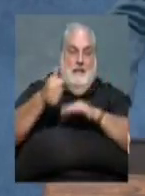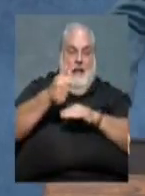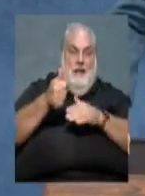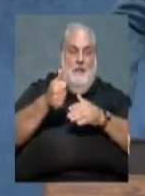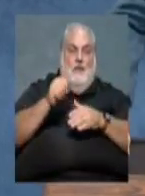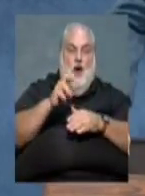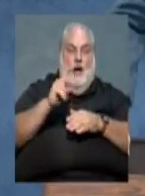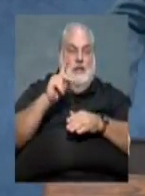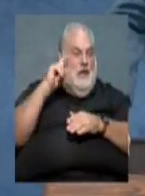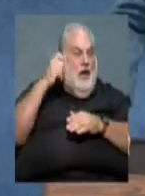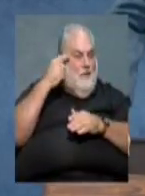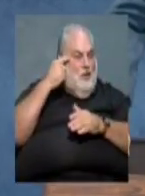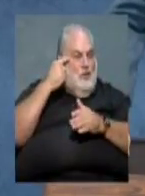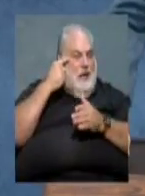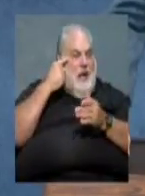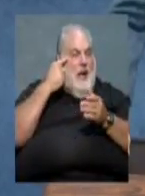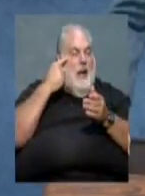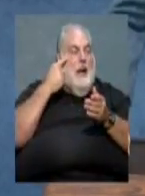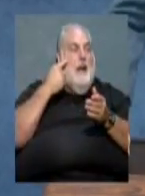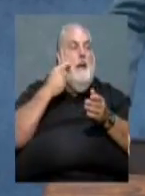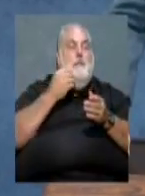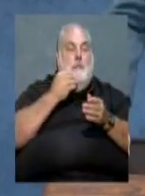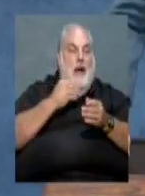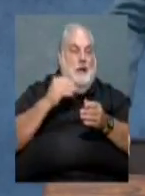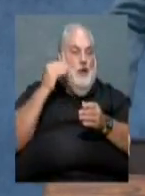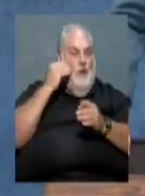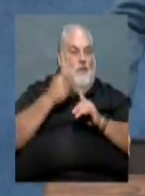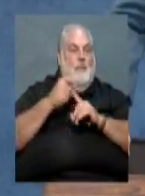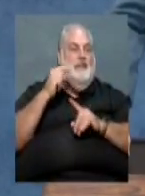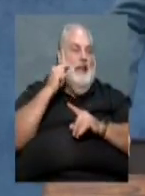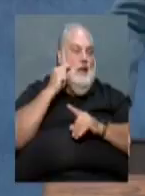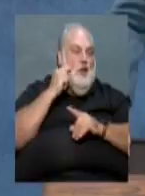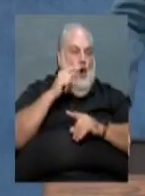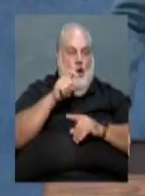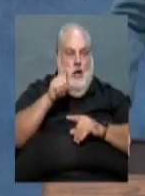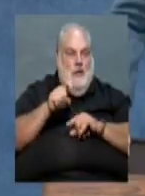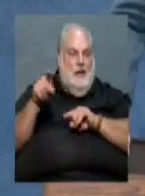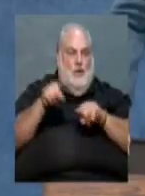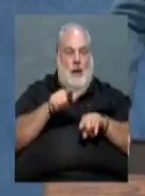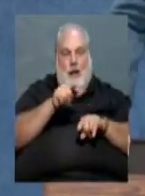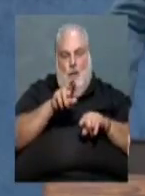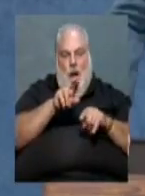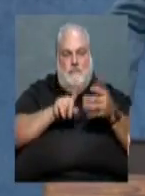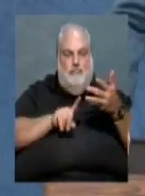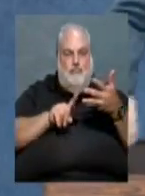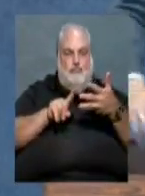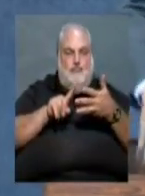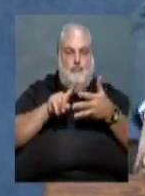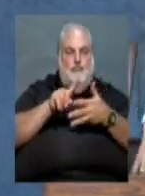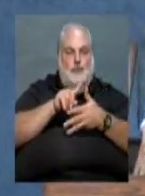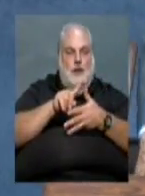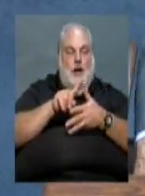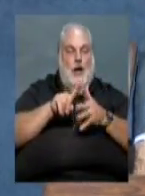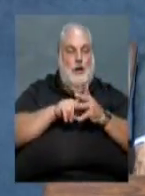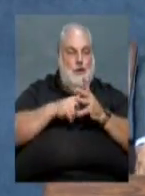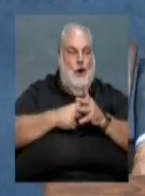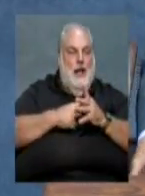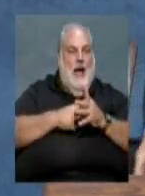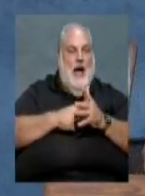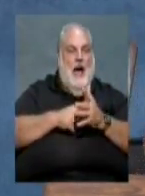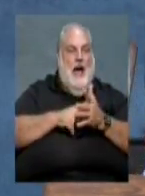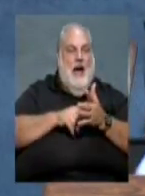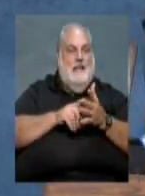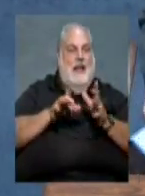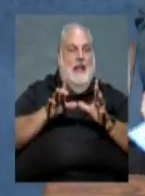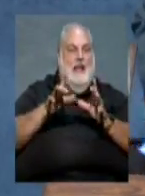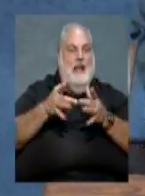at the Arkansas Governor's Mansion. He originally came from San Antonio to Little Rock and worked his way up since starting at the dishwasher